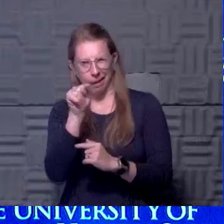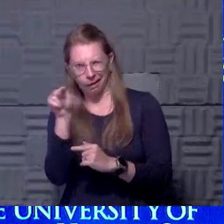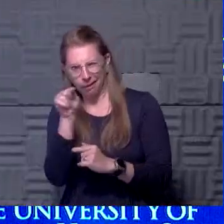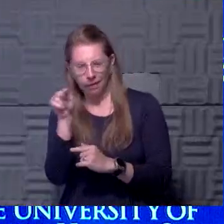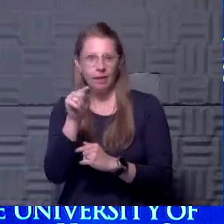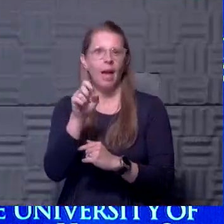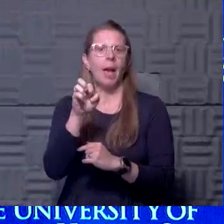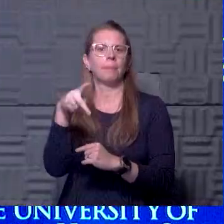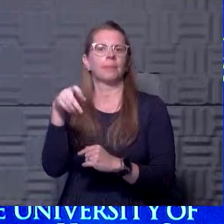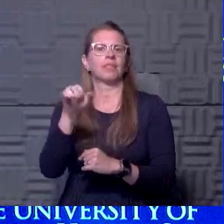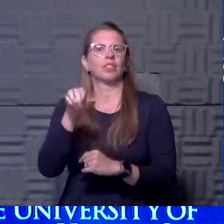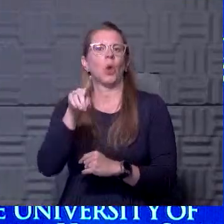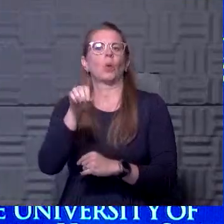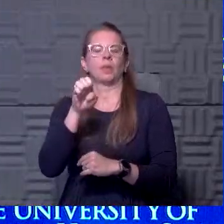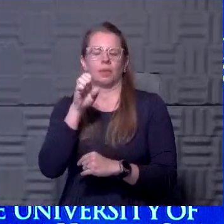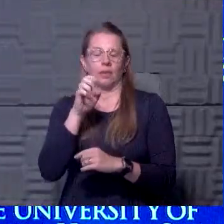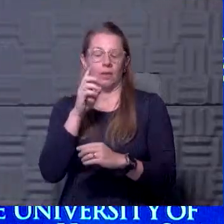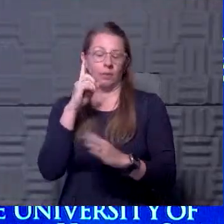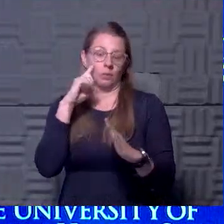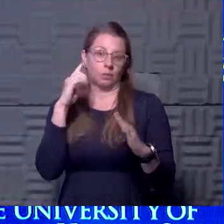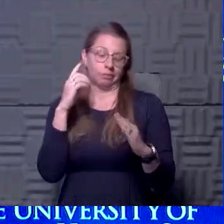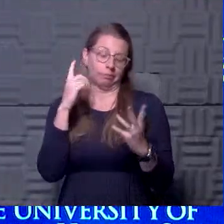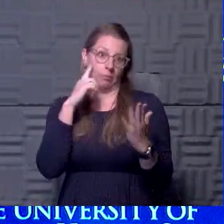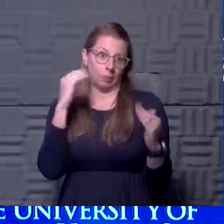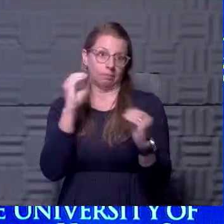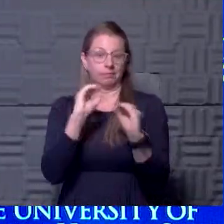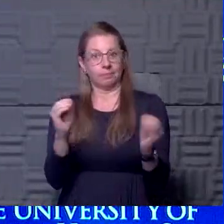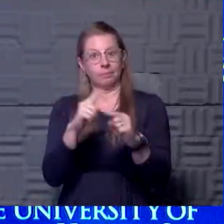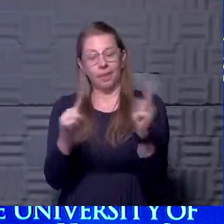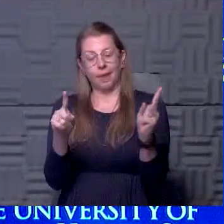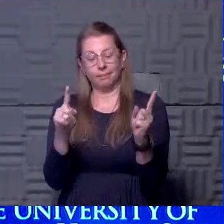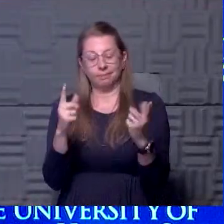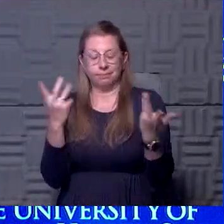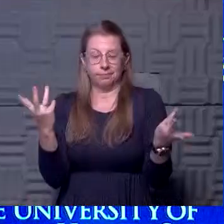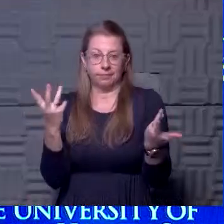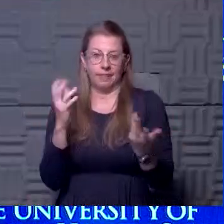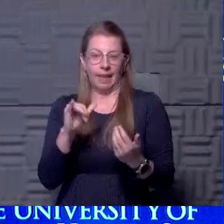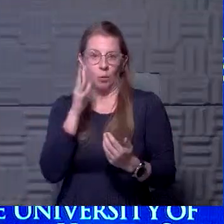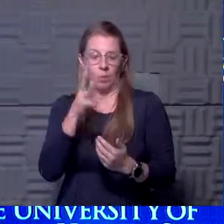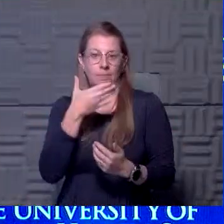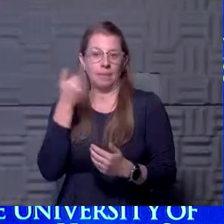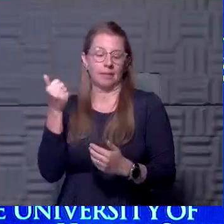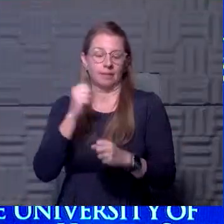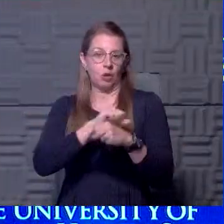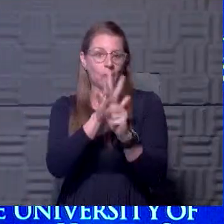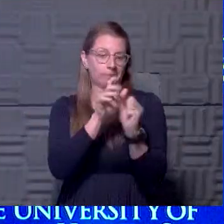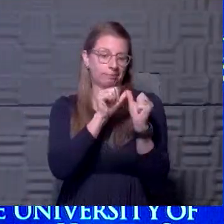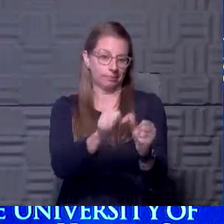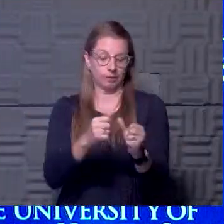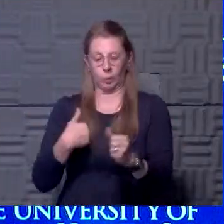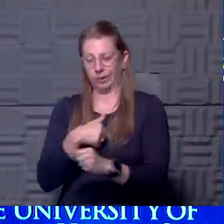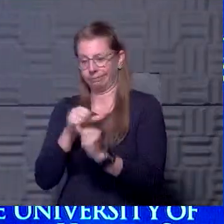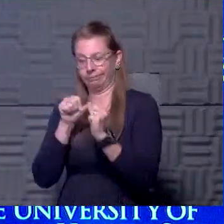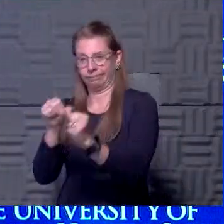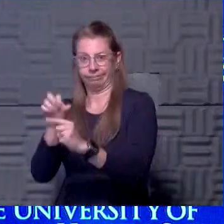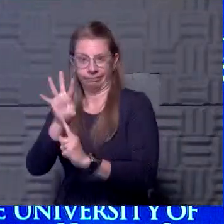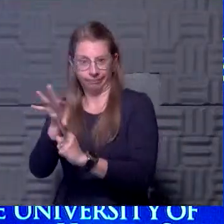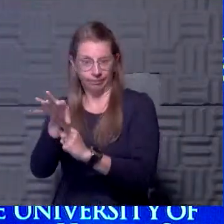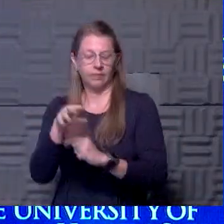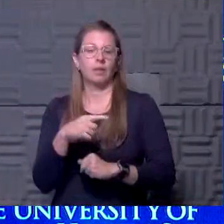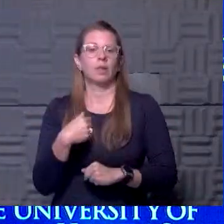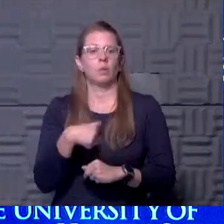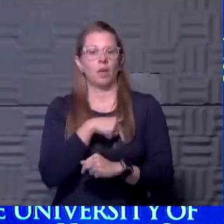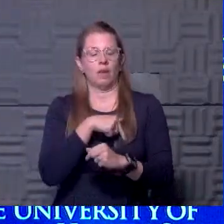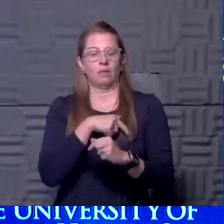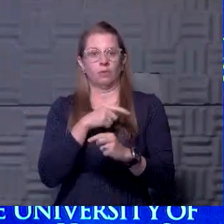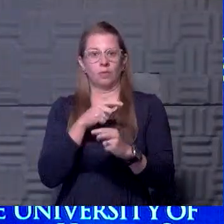there were no episodes. That would be the best. But as COVID goes on, so do we. And I think we are beginning, all of us, to develop what I'm going